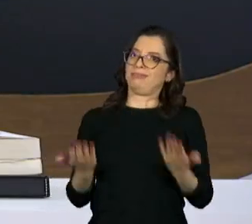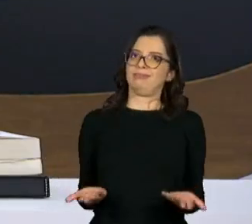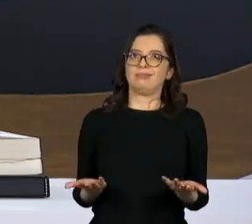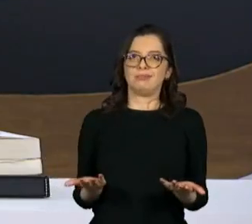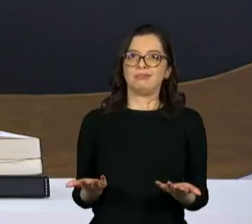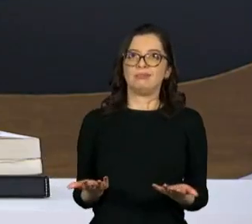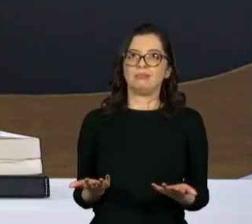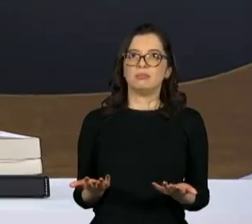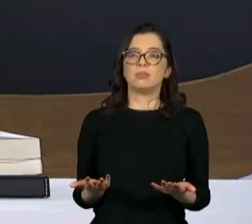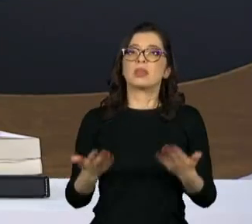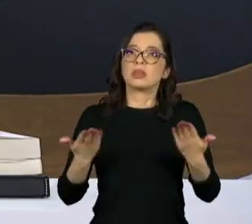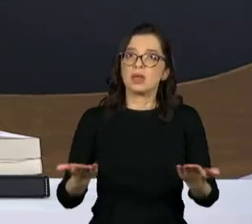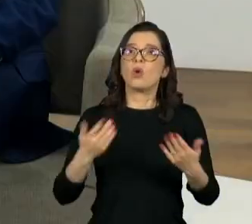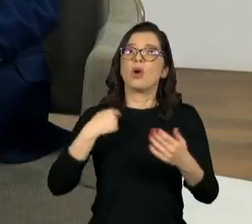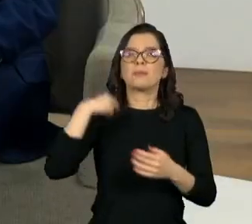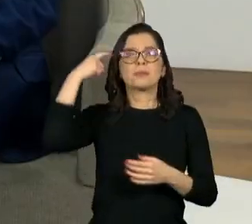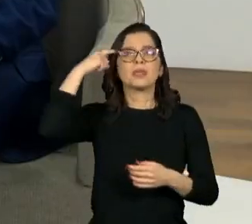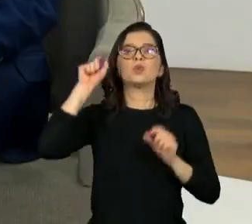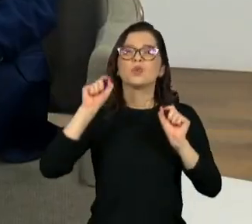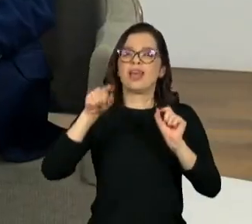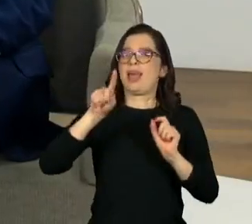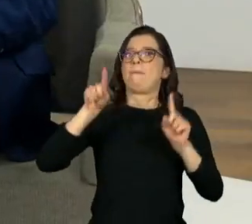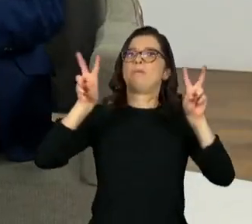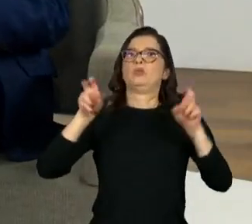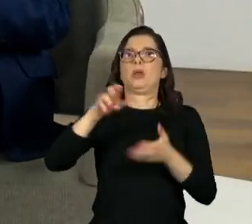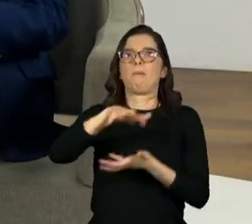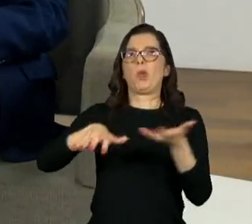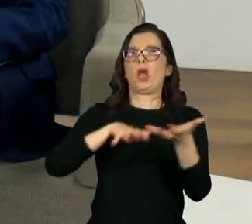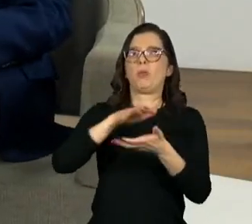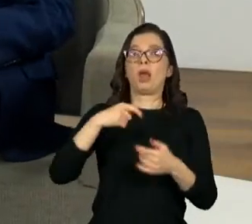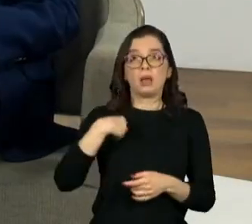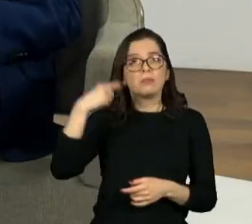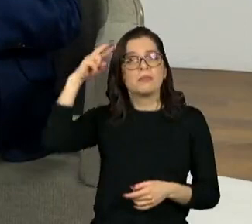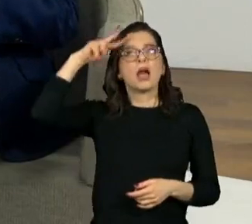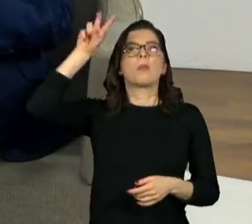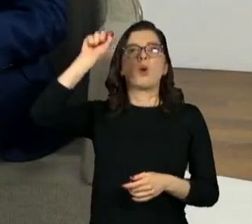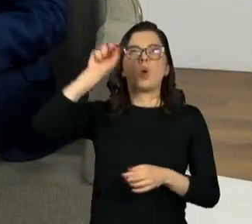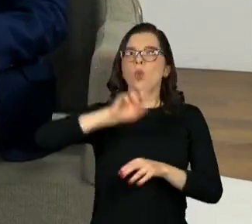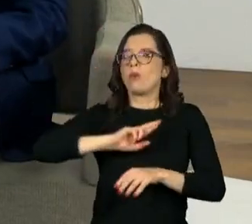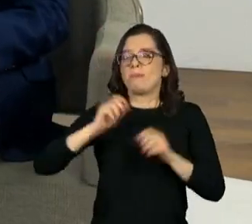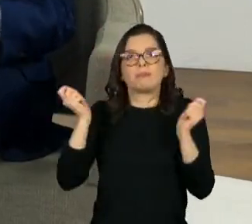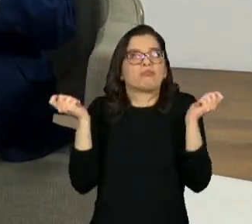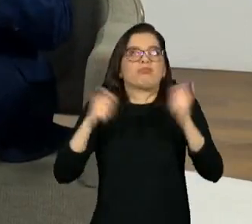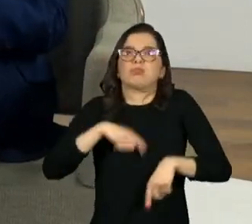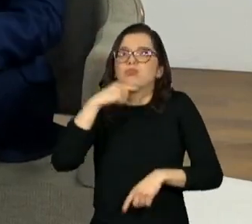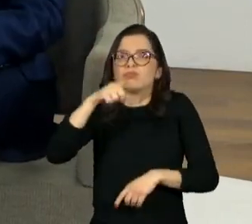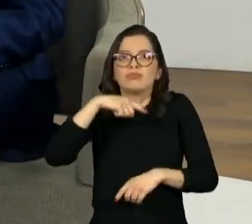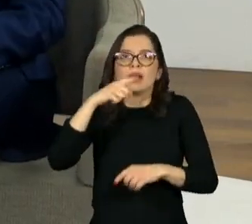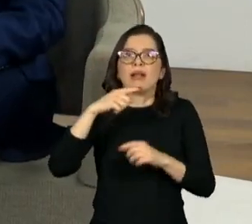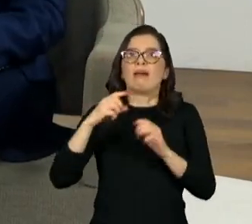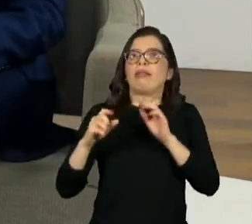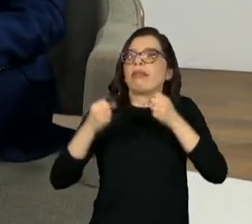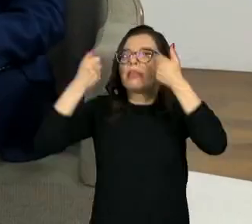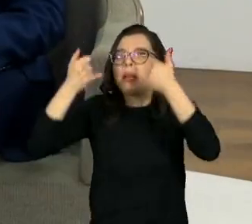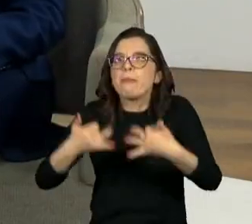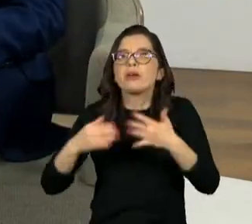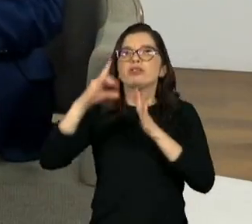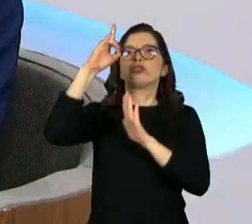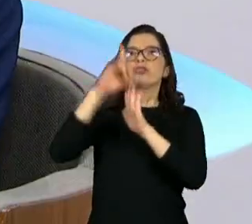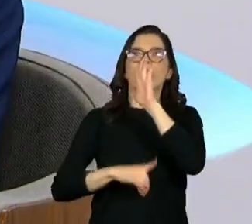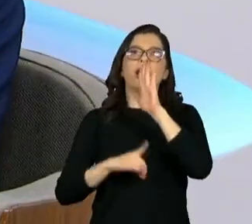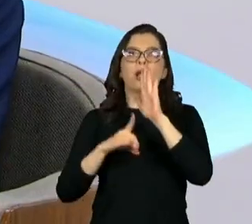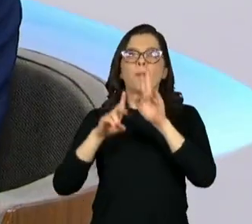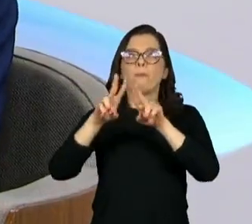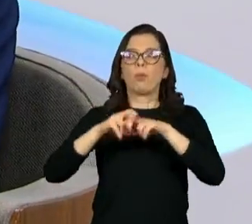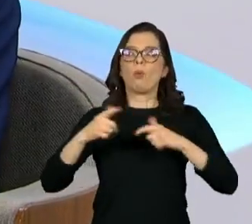contested moral controversies? I've argued that it's not possible to define and defend rights